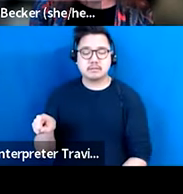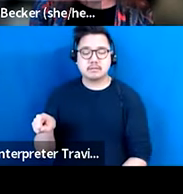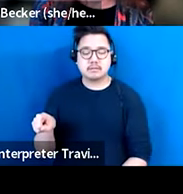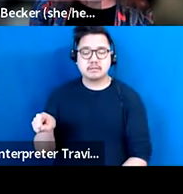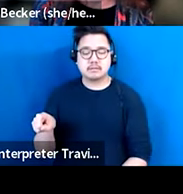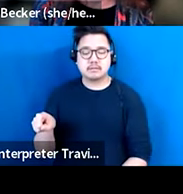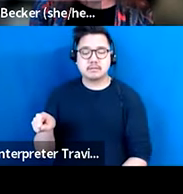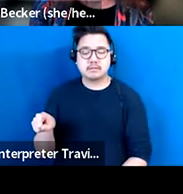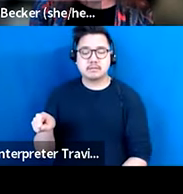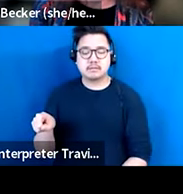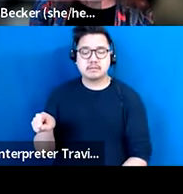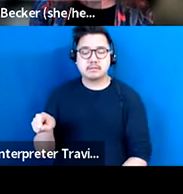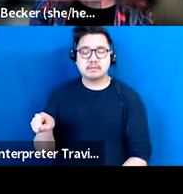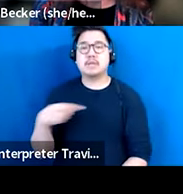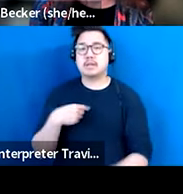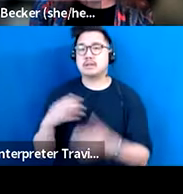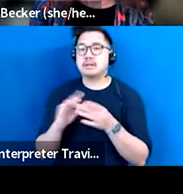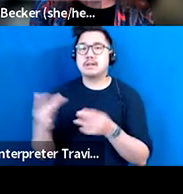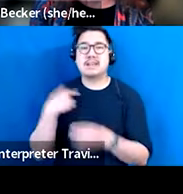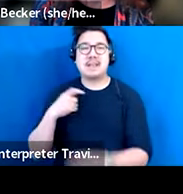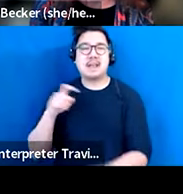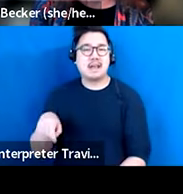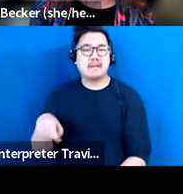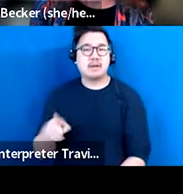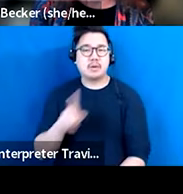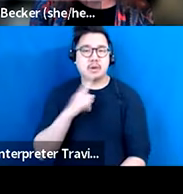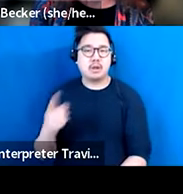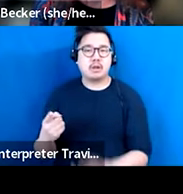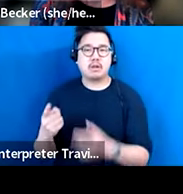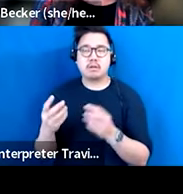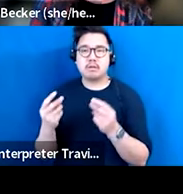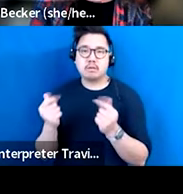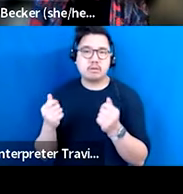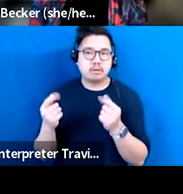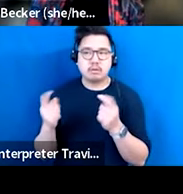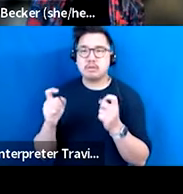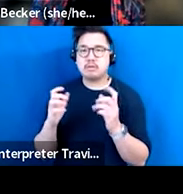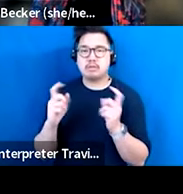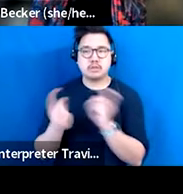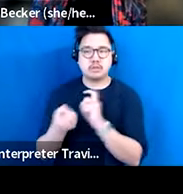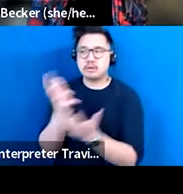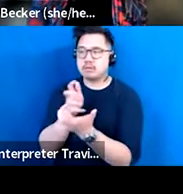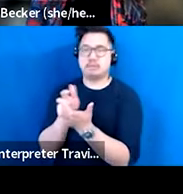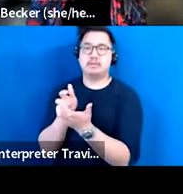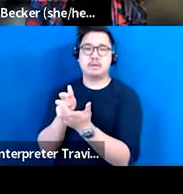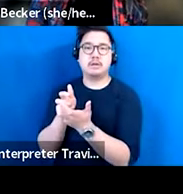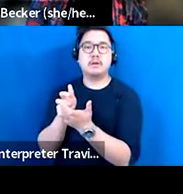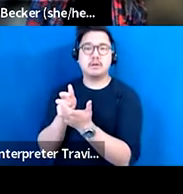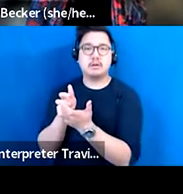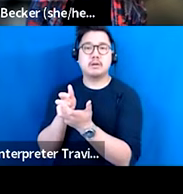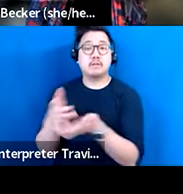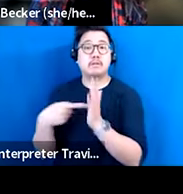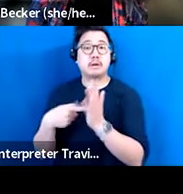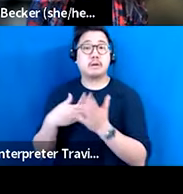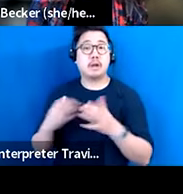and as I was saying earlier, needing to stay nimble, you know, my organization is looking at, okay, what does it mean for